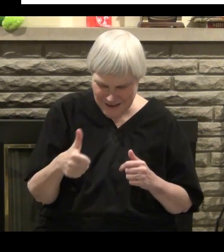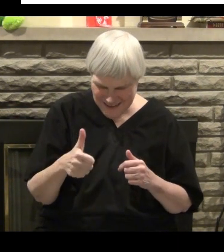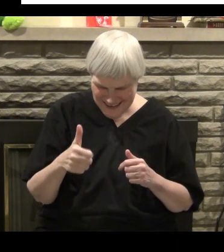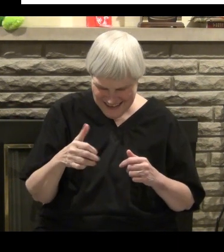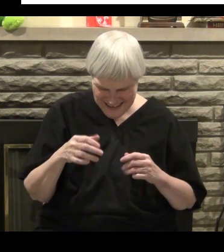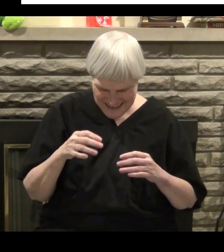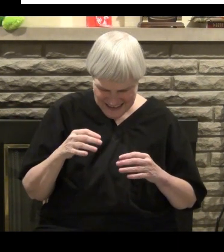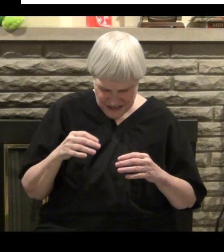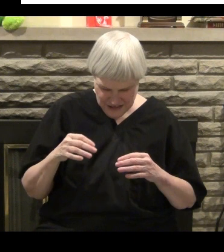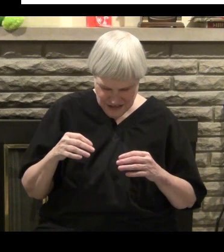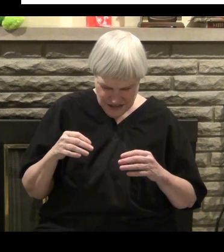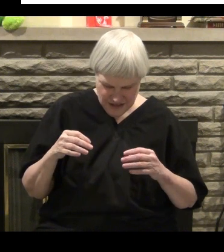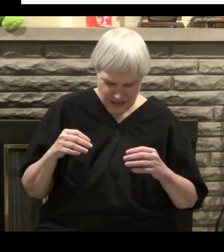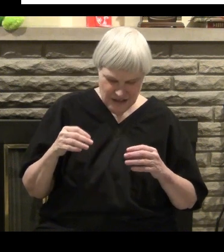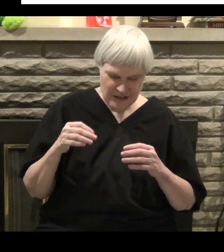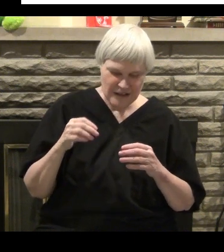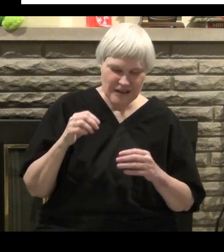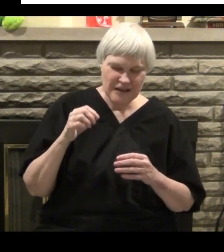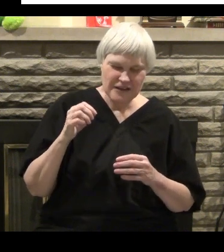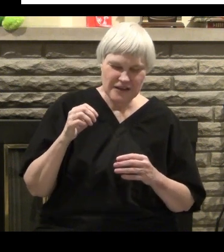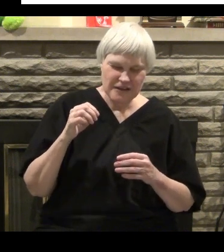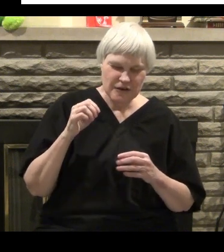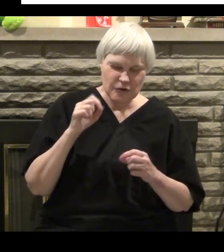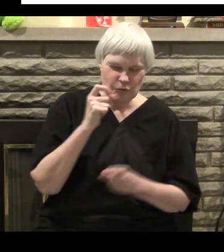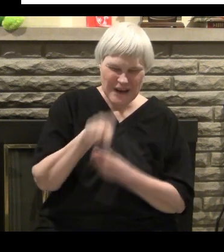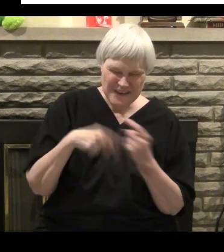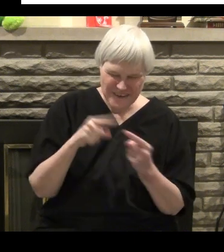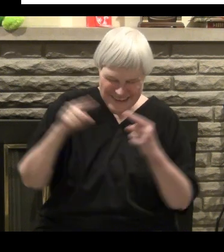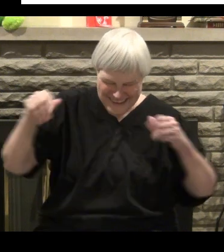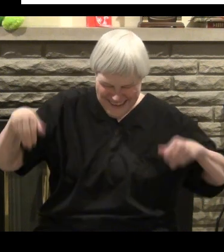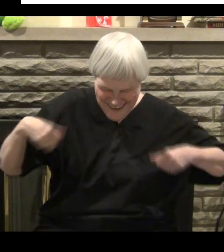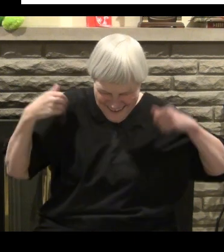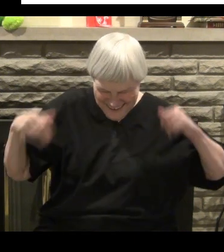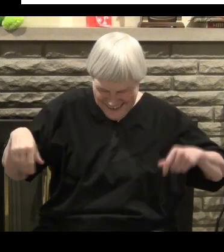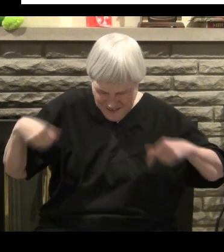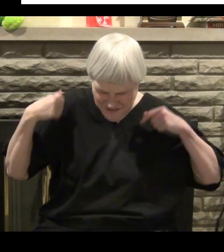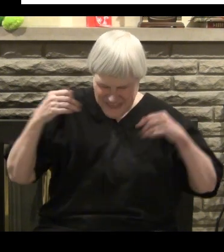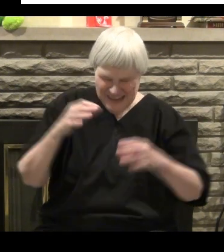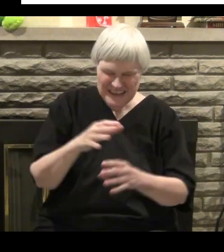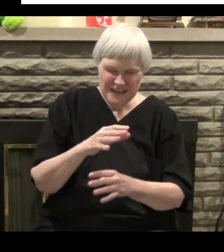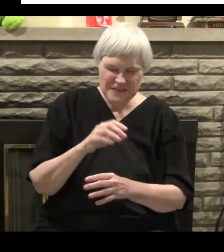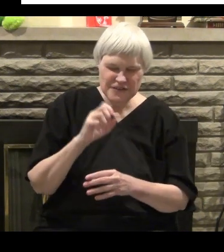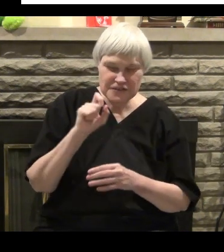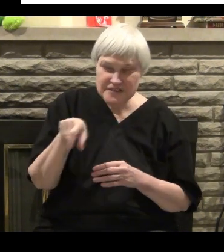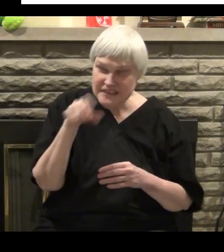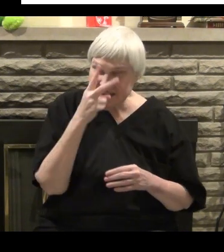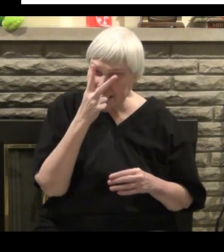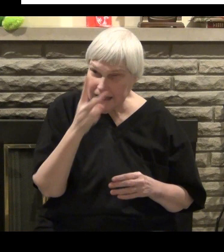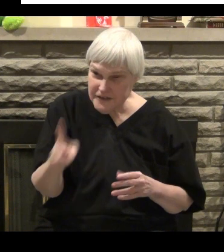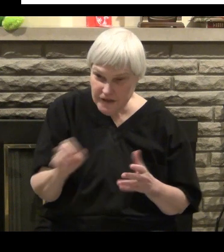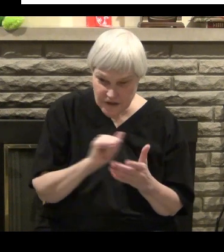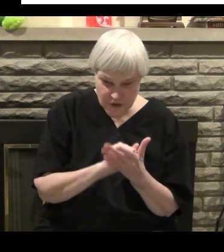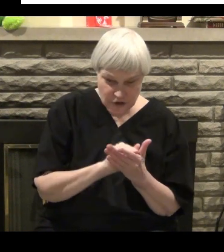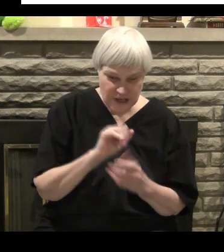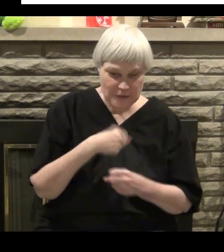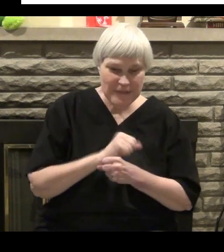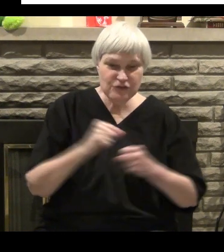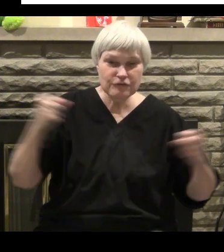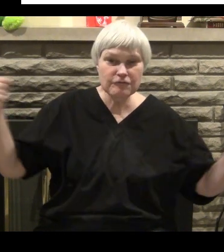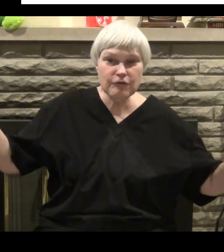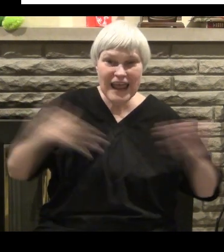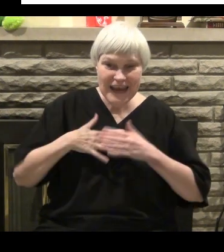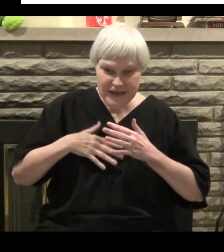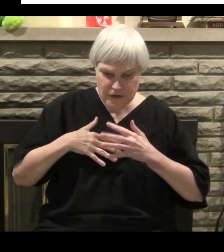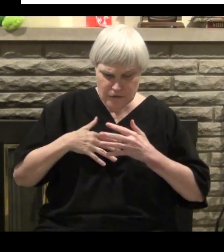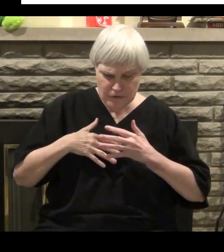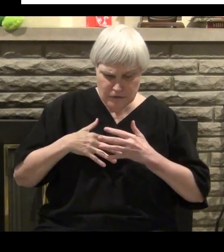As children, growing up. They talk about kids being at an impressionable age. You really are. At that age,